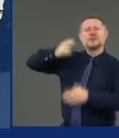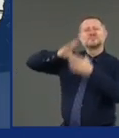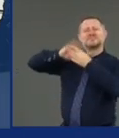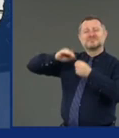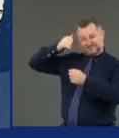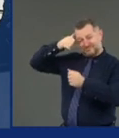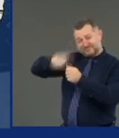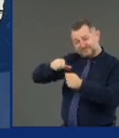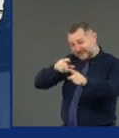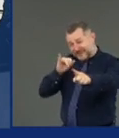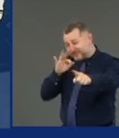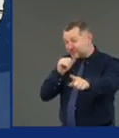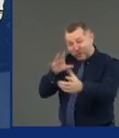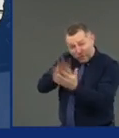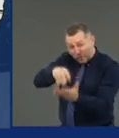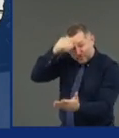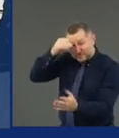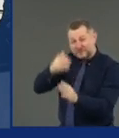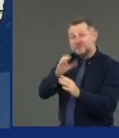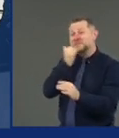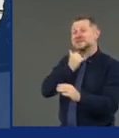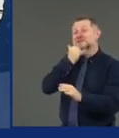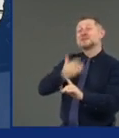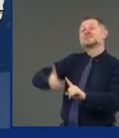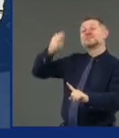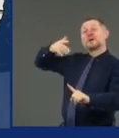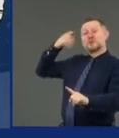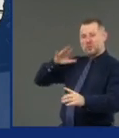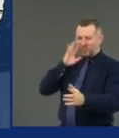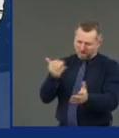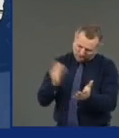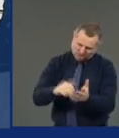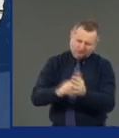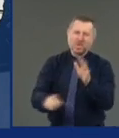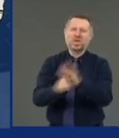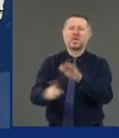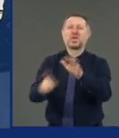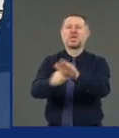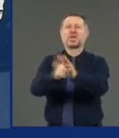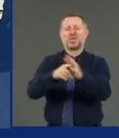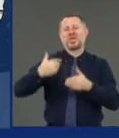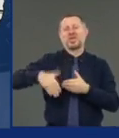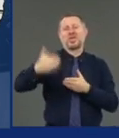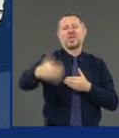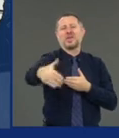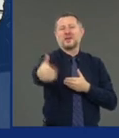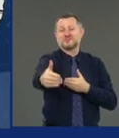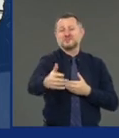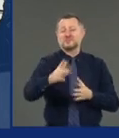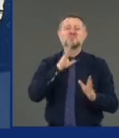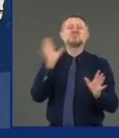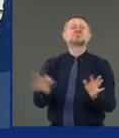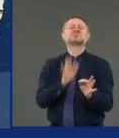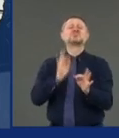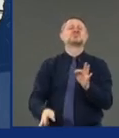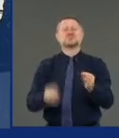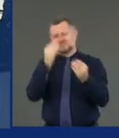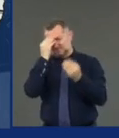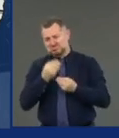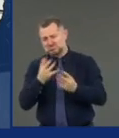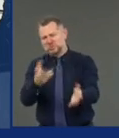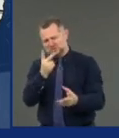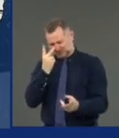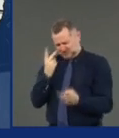the mistakes. It's that simple. And we have seen in the past what has happened when state and local